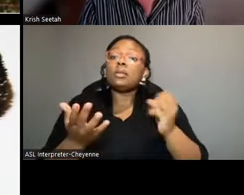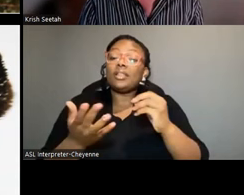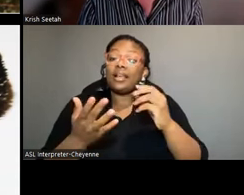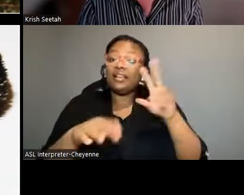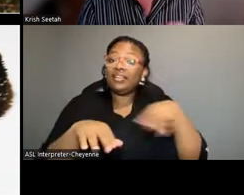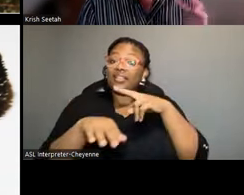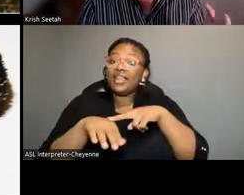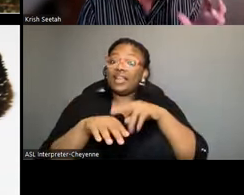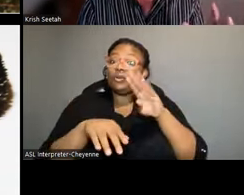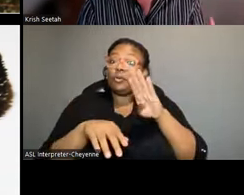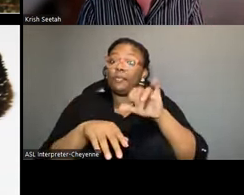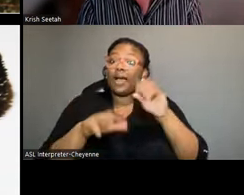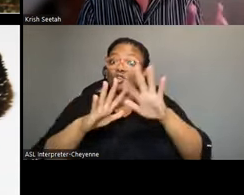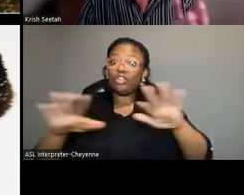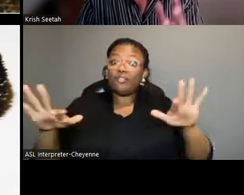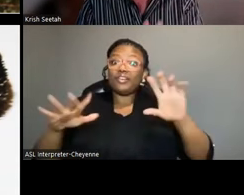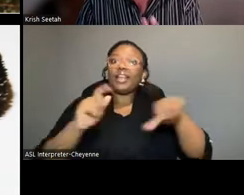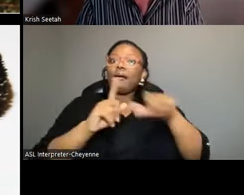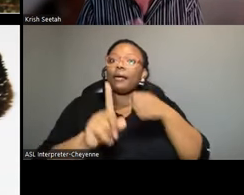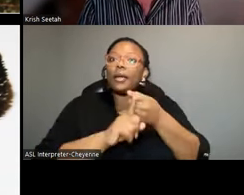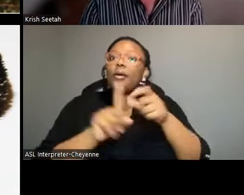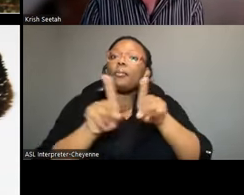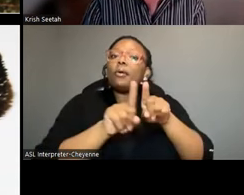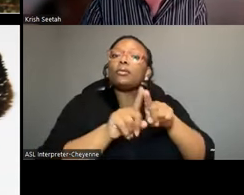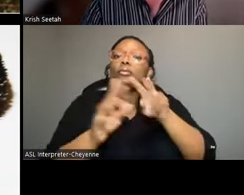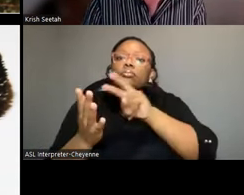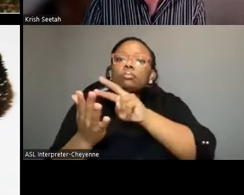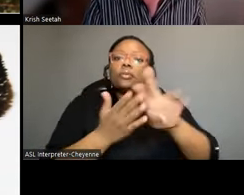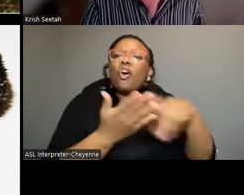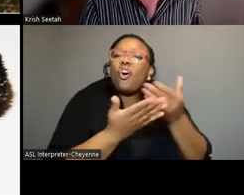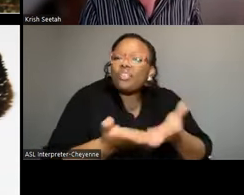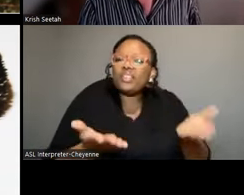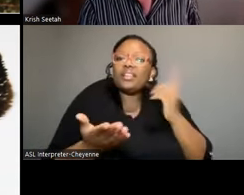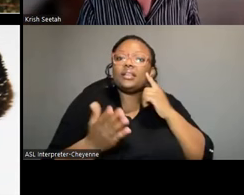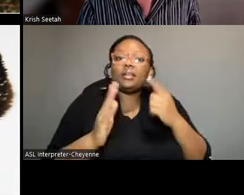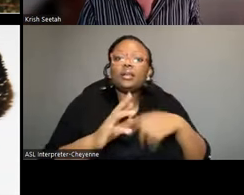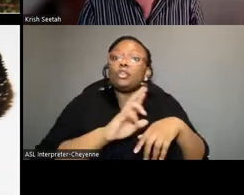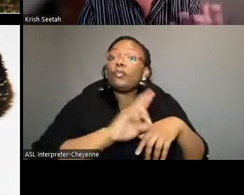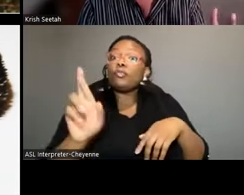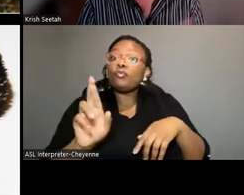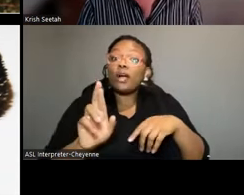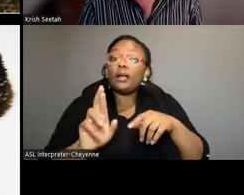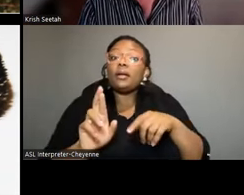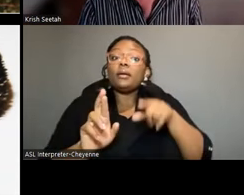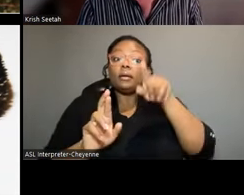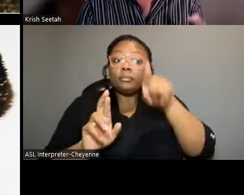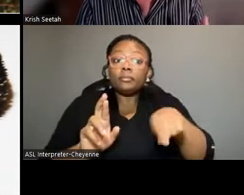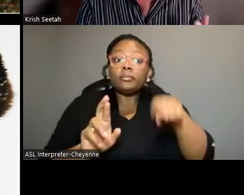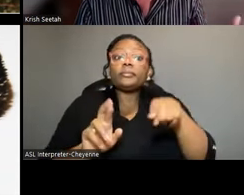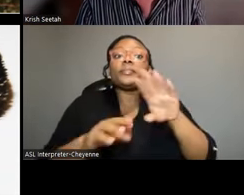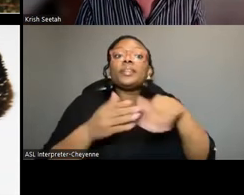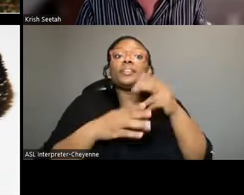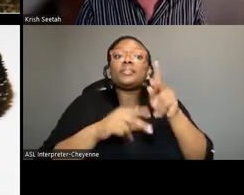biodiversity and how it's been affected, but also looking at all the commensals. So towards the right of this image of all the commensals, we're actually working